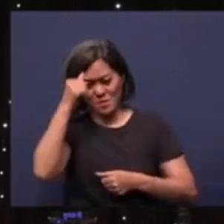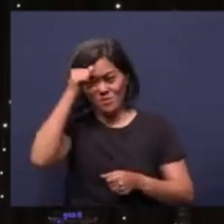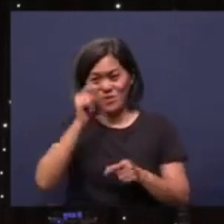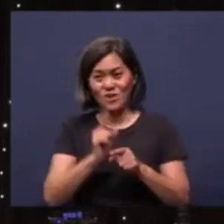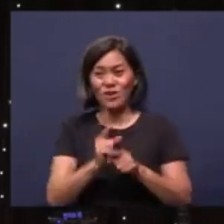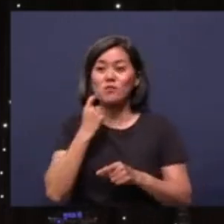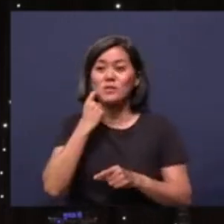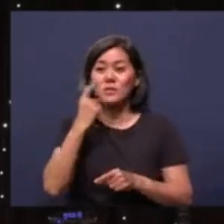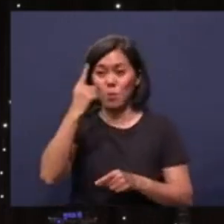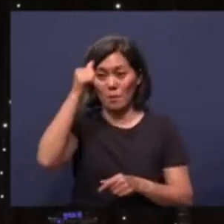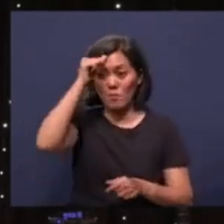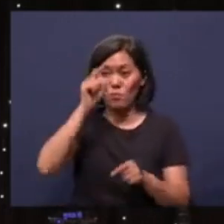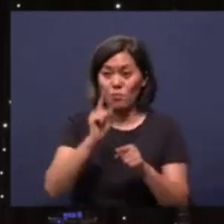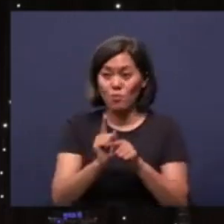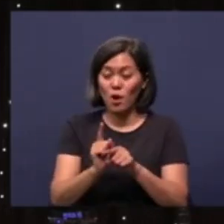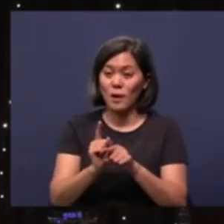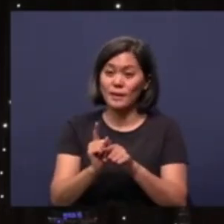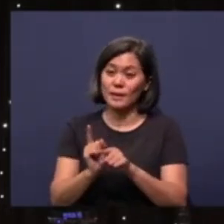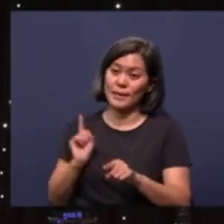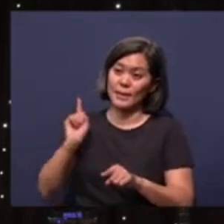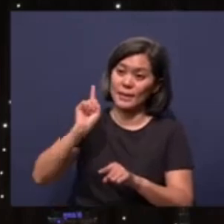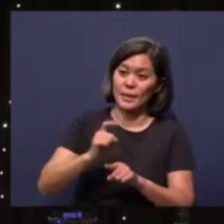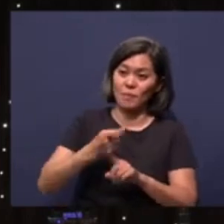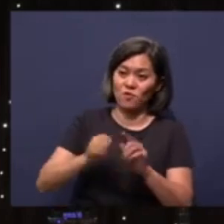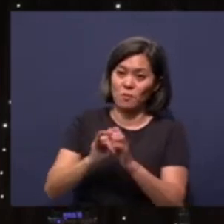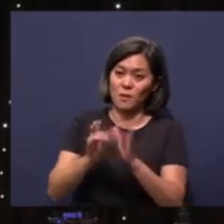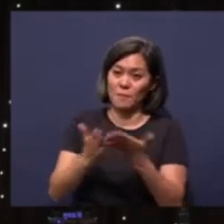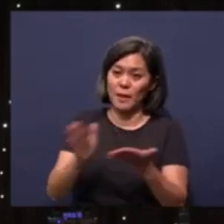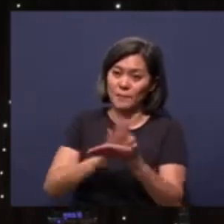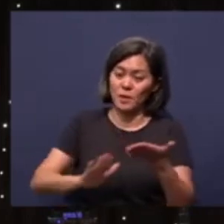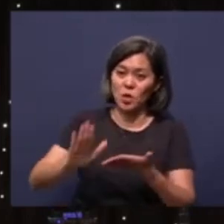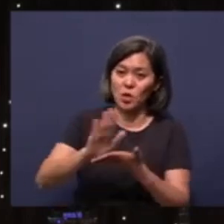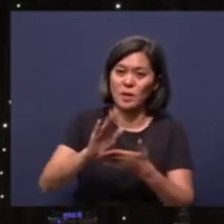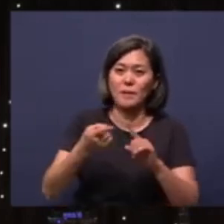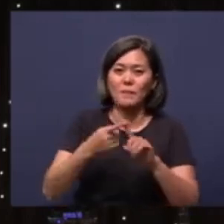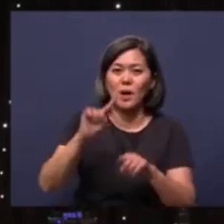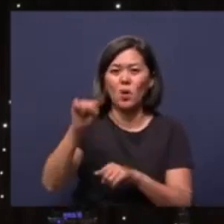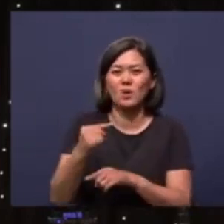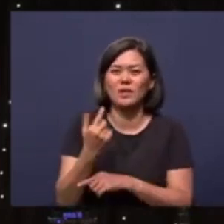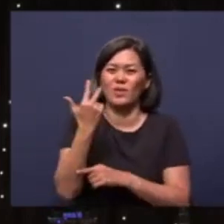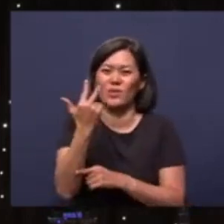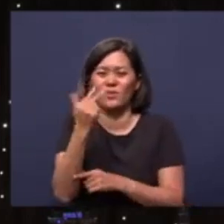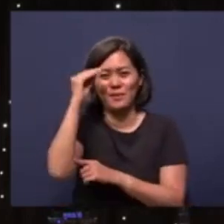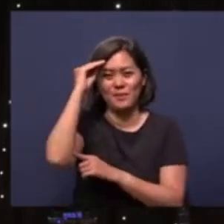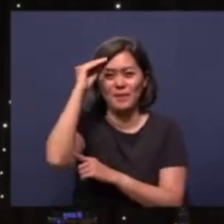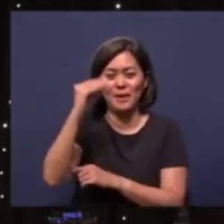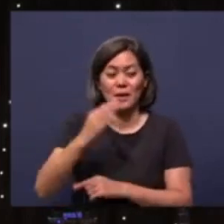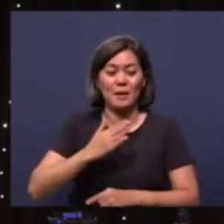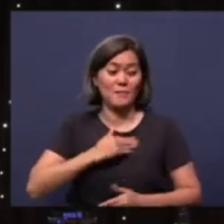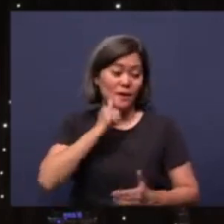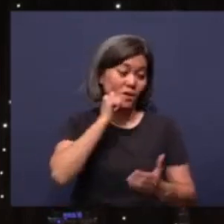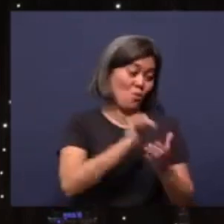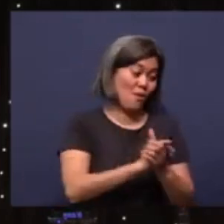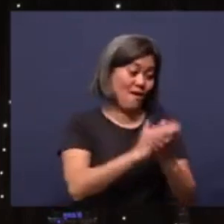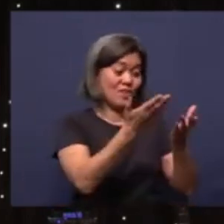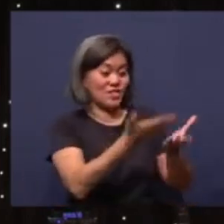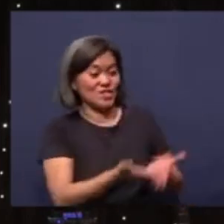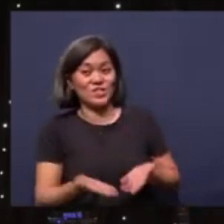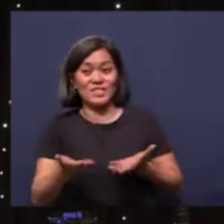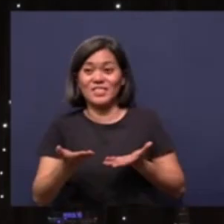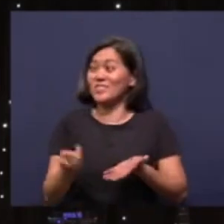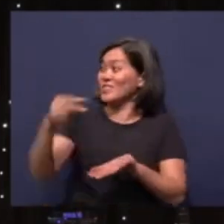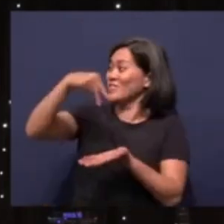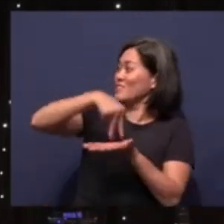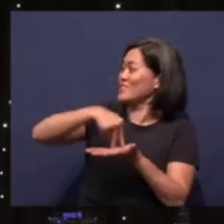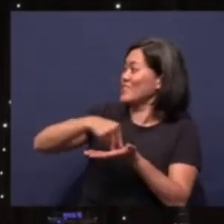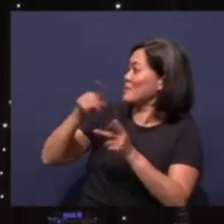so we are now 133, but 3 male only. My wife is here. Sarah, can you stand